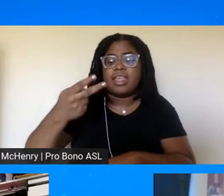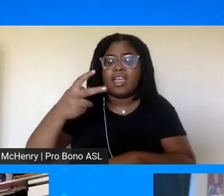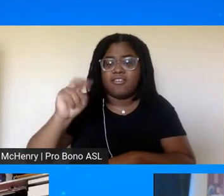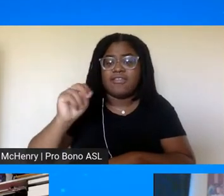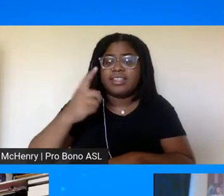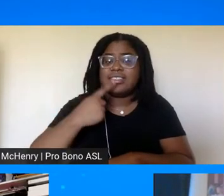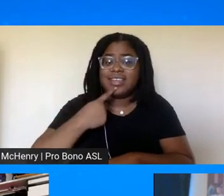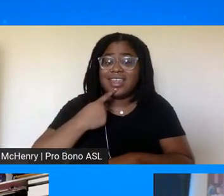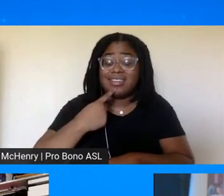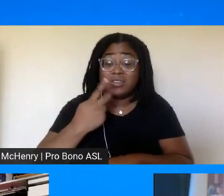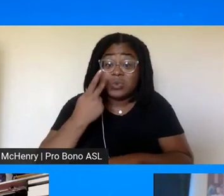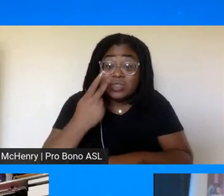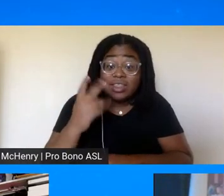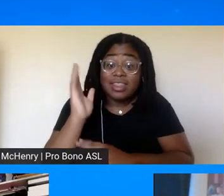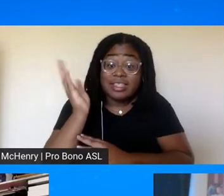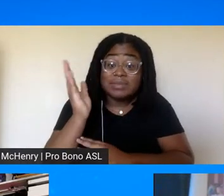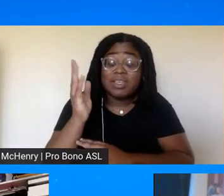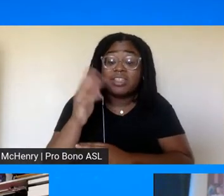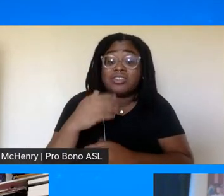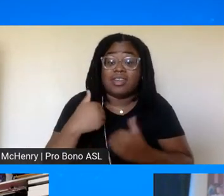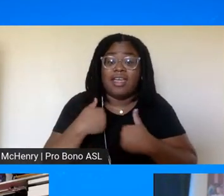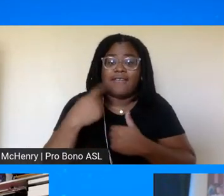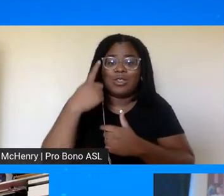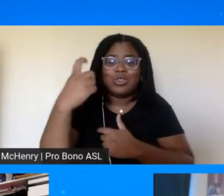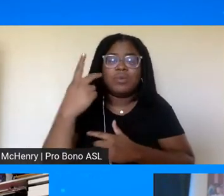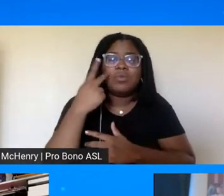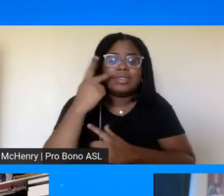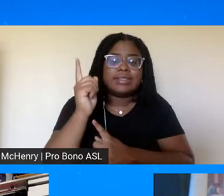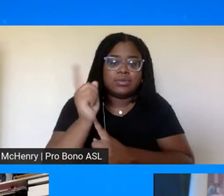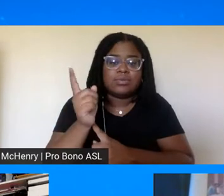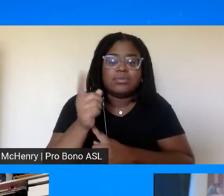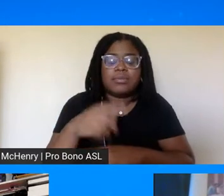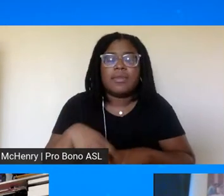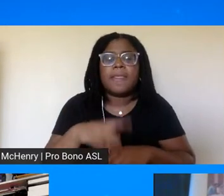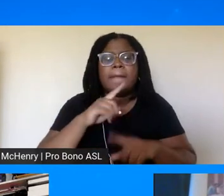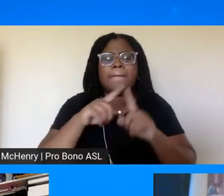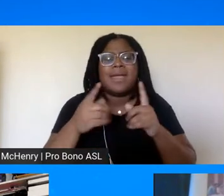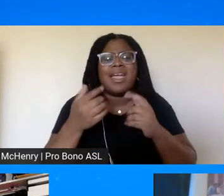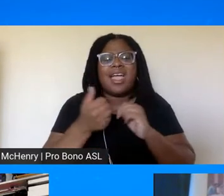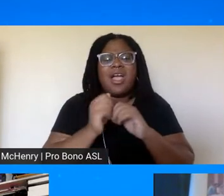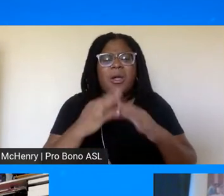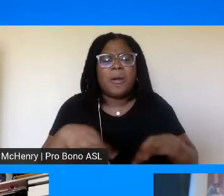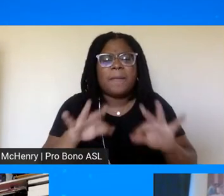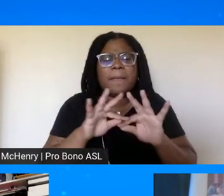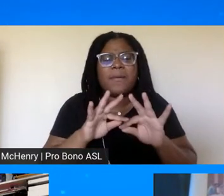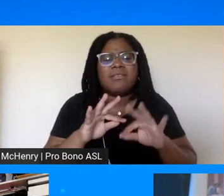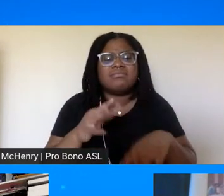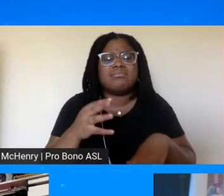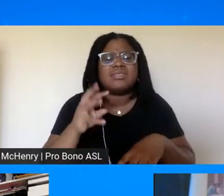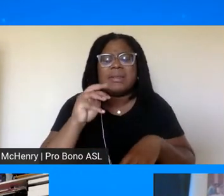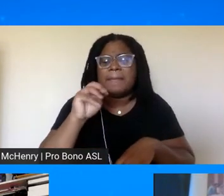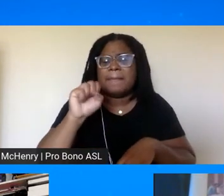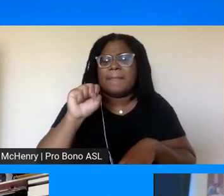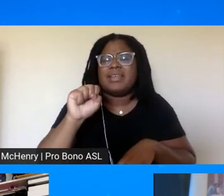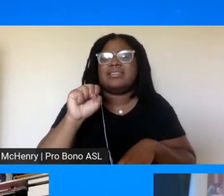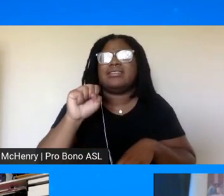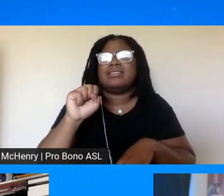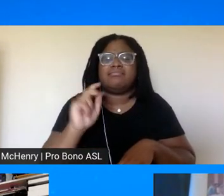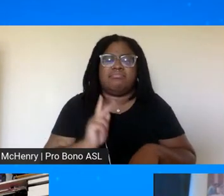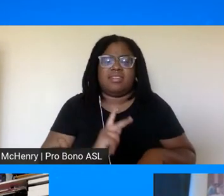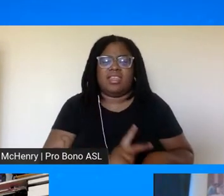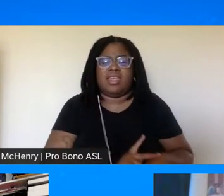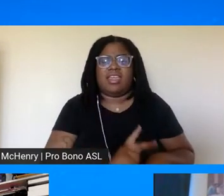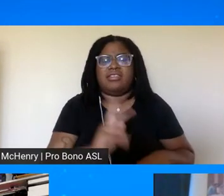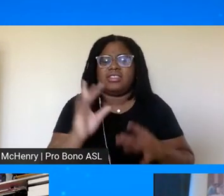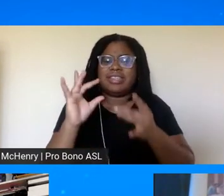in the i have a dream speech and we'll get to that in a moment how important has mrs king been to keeping us